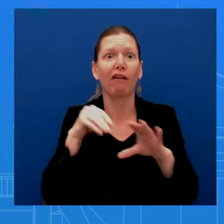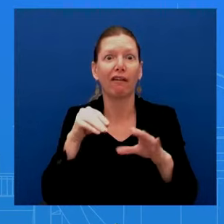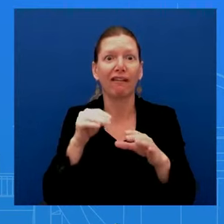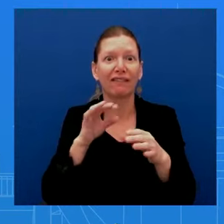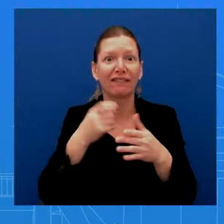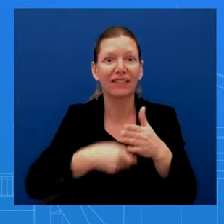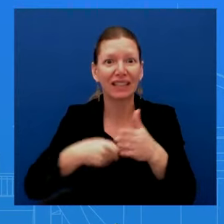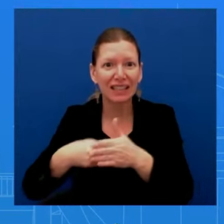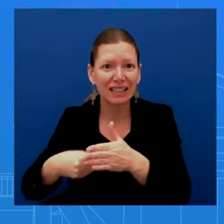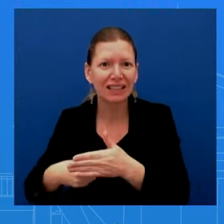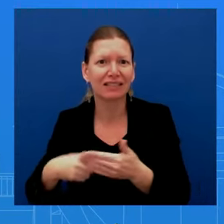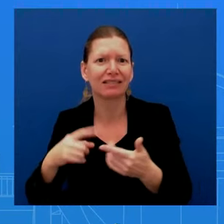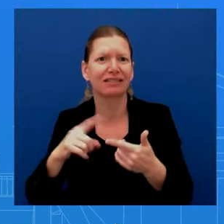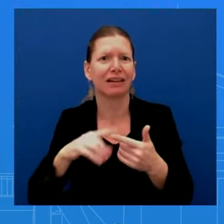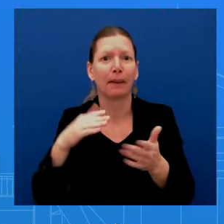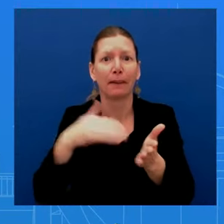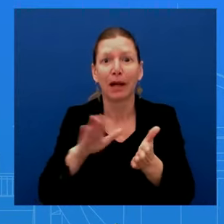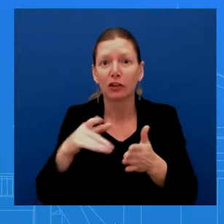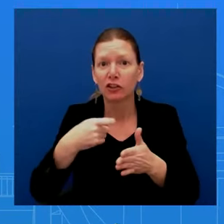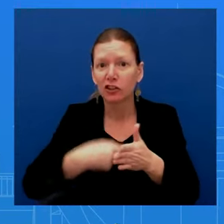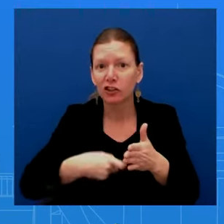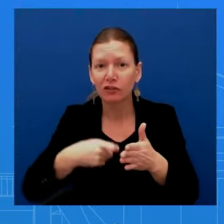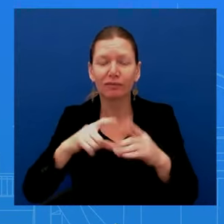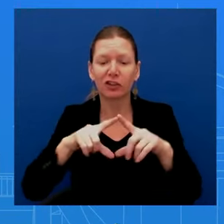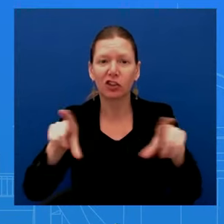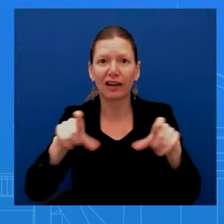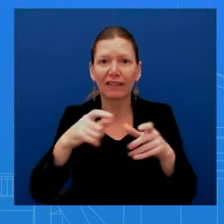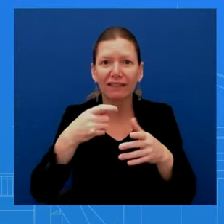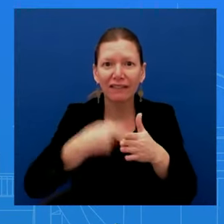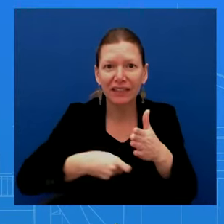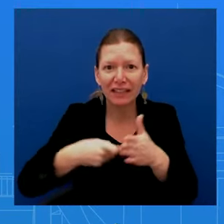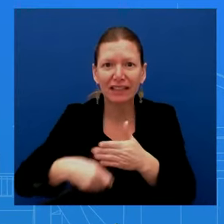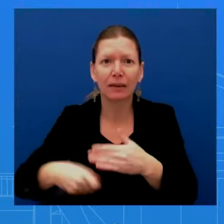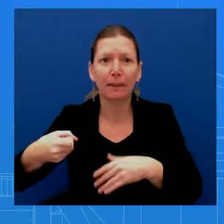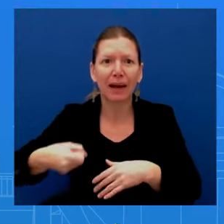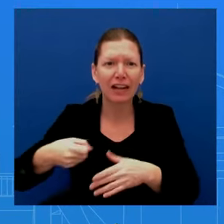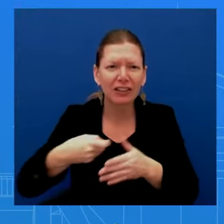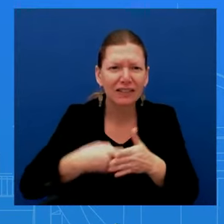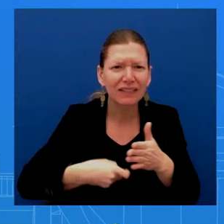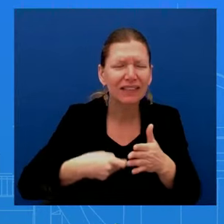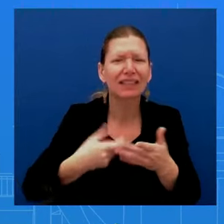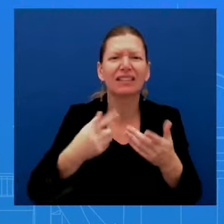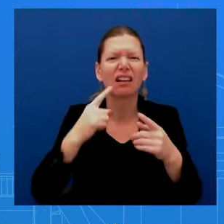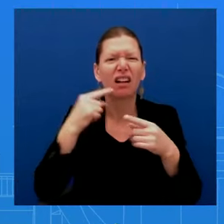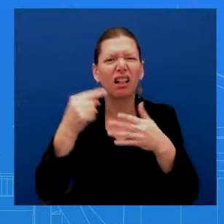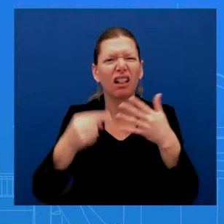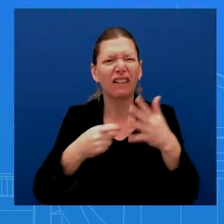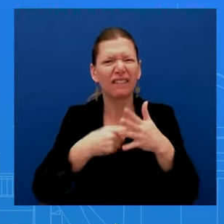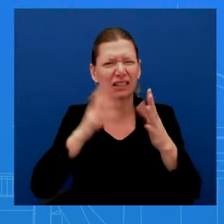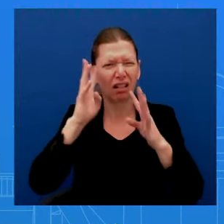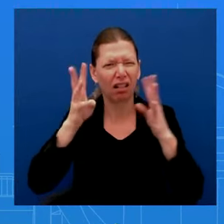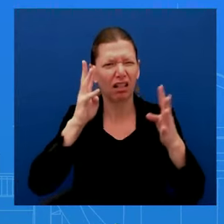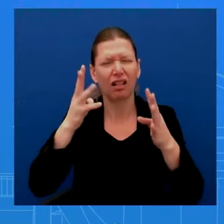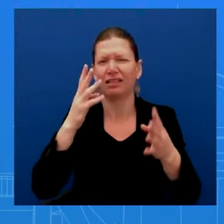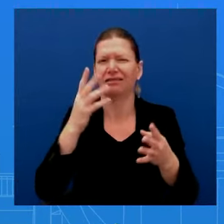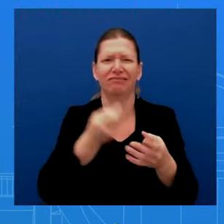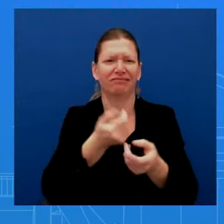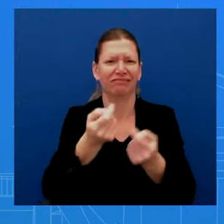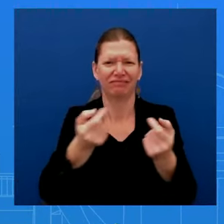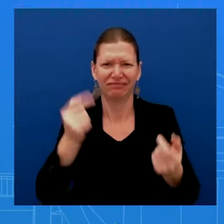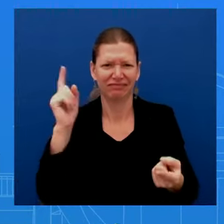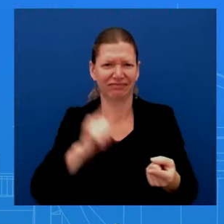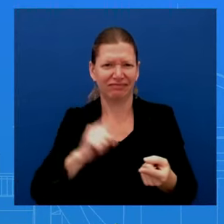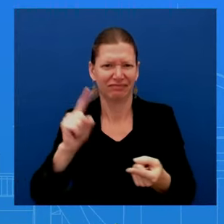the President is calling on corporations that were all too eager to raise prices when supply chains were snarled and input